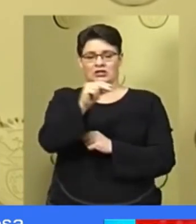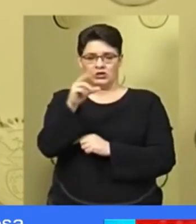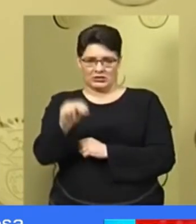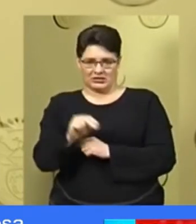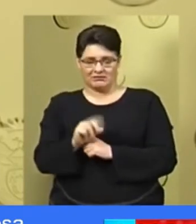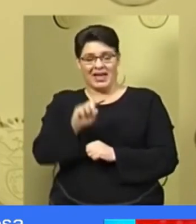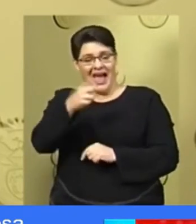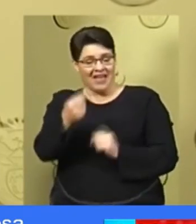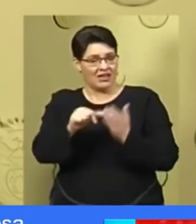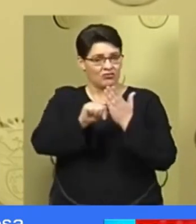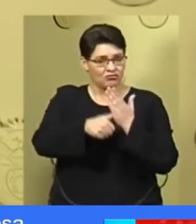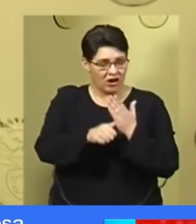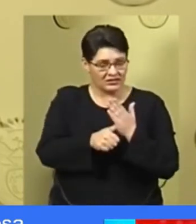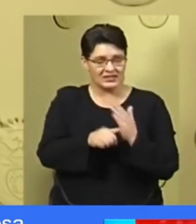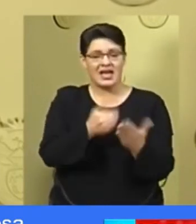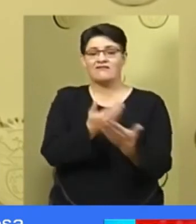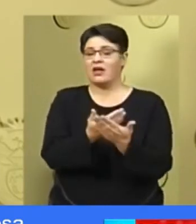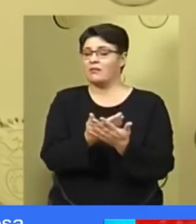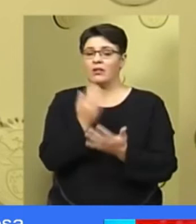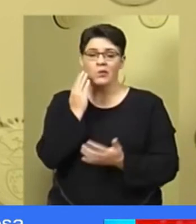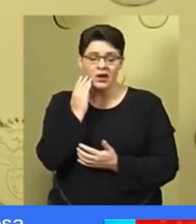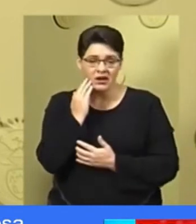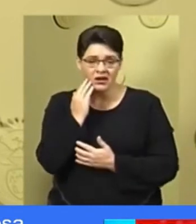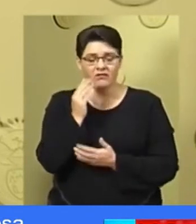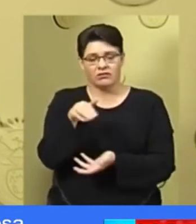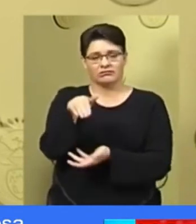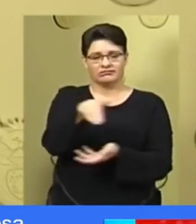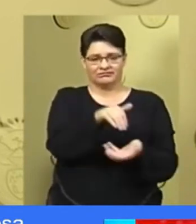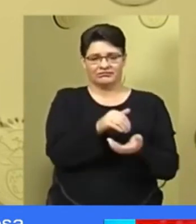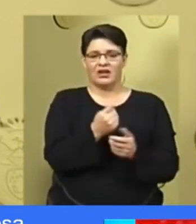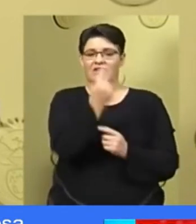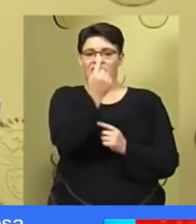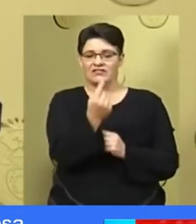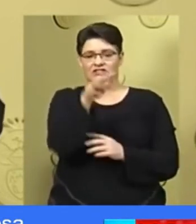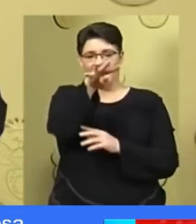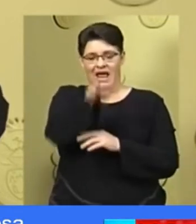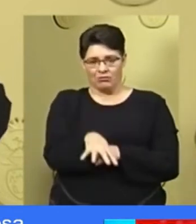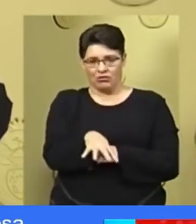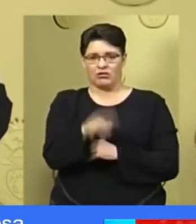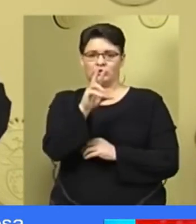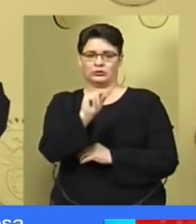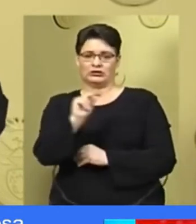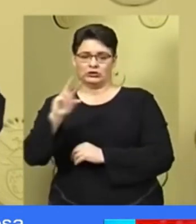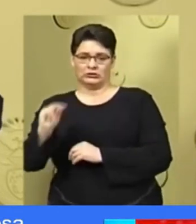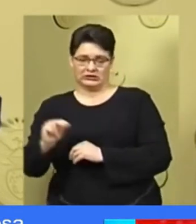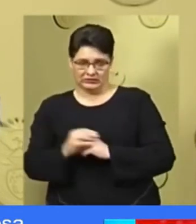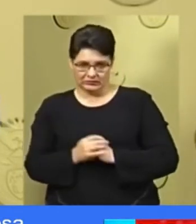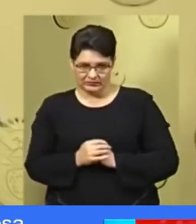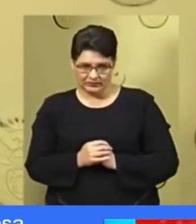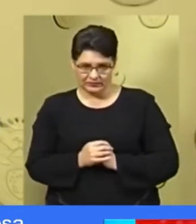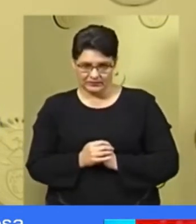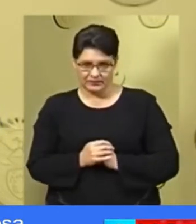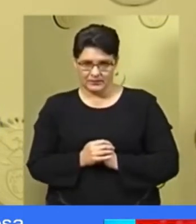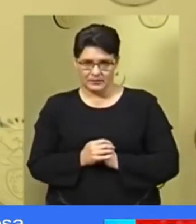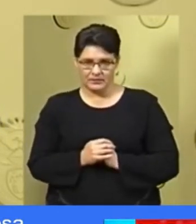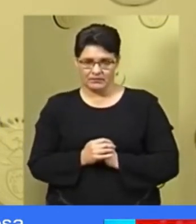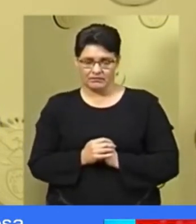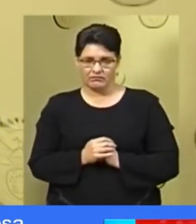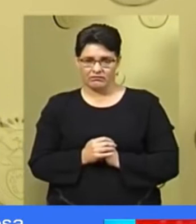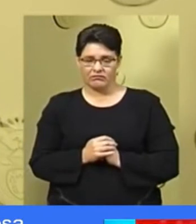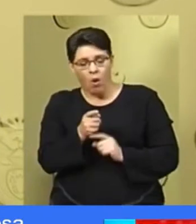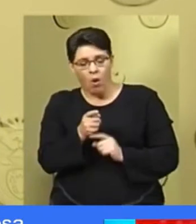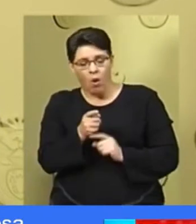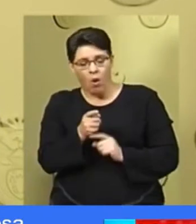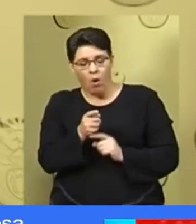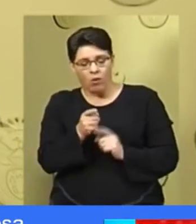categories of grants will be available for collection from the 1st of April 2020. All